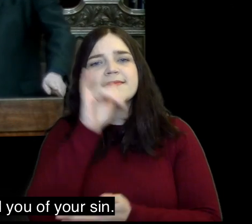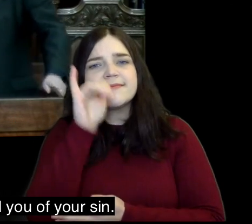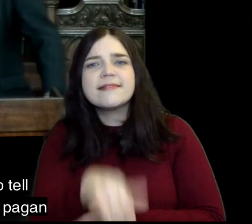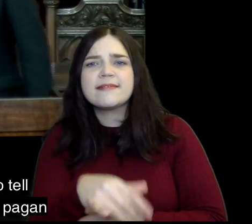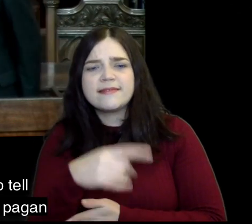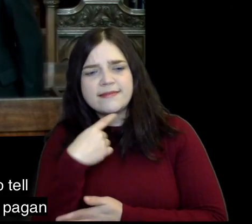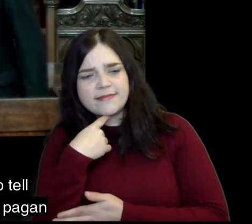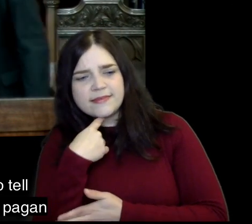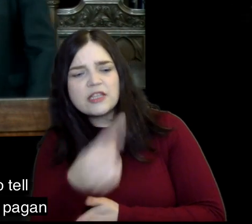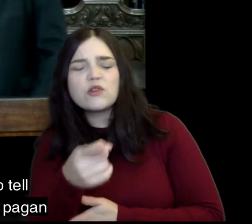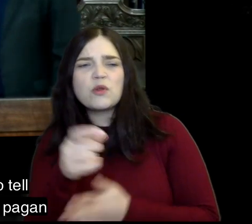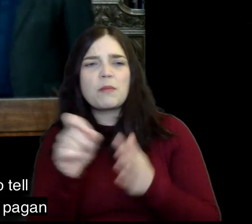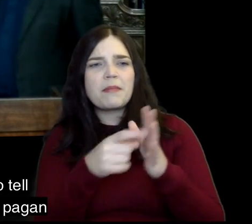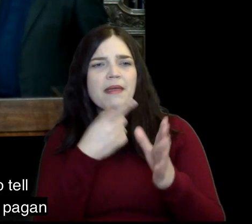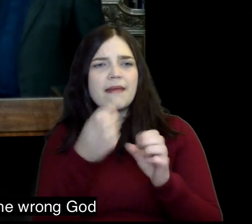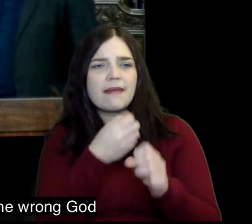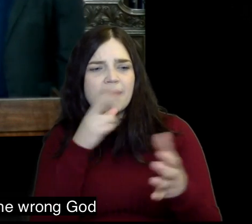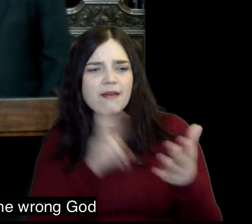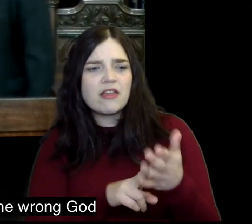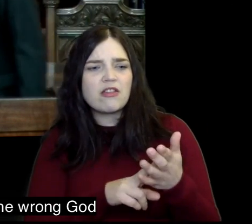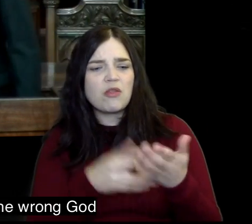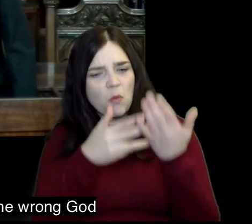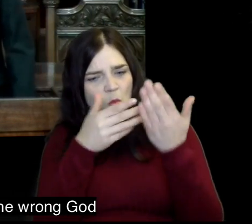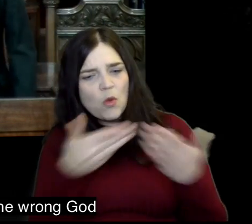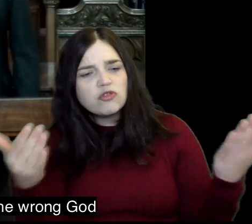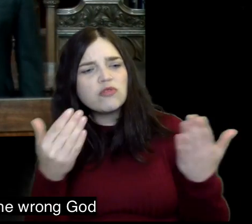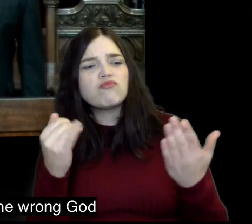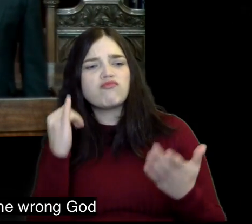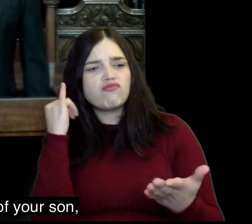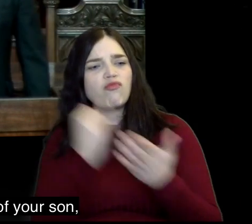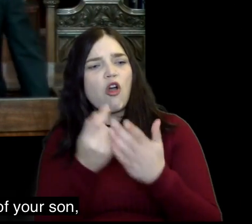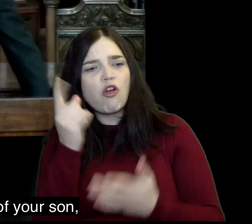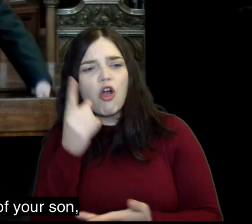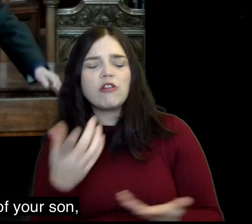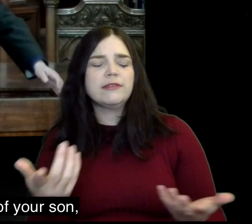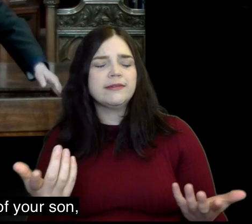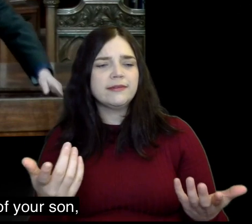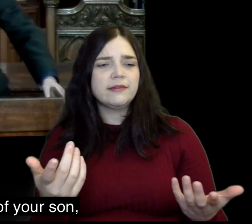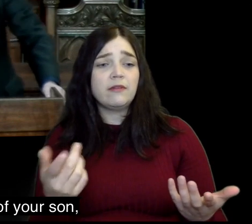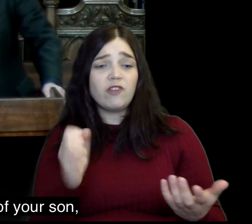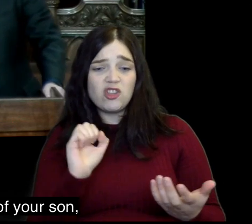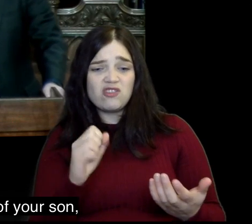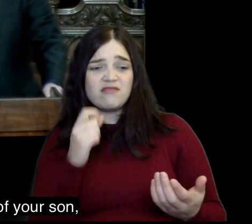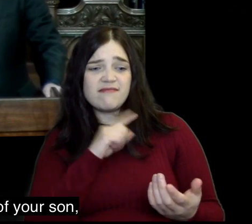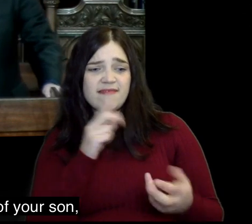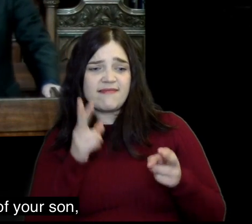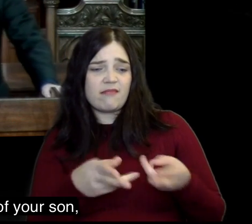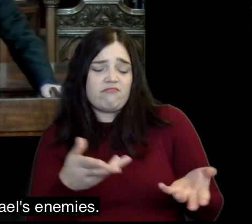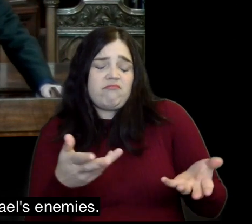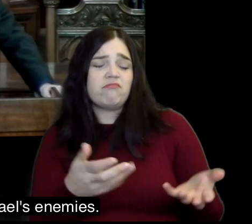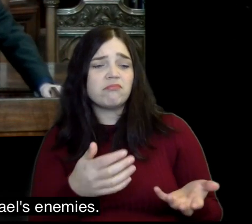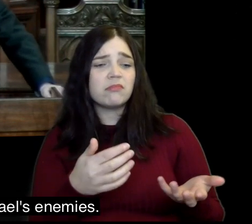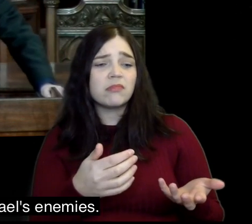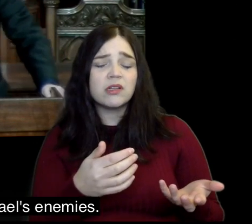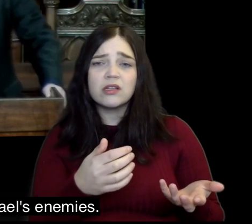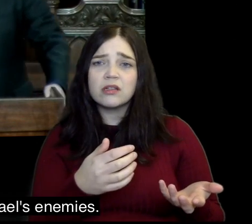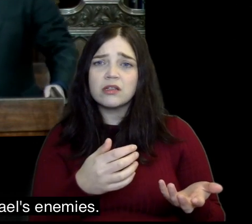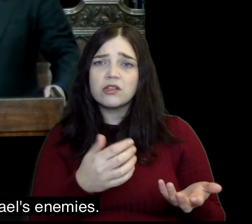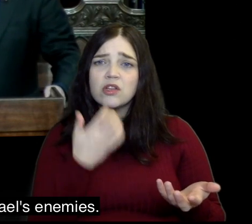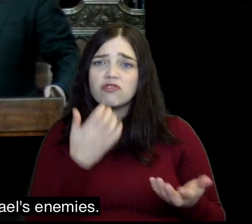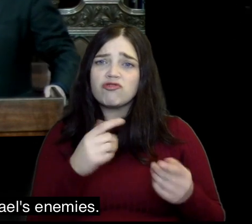I have come to remind you of your sin I have come to tell you that you're a pagan and you're worshipping the wrong God and as for